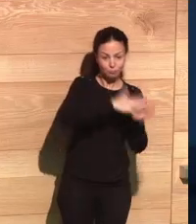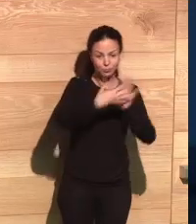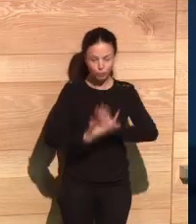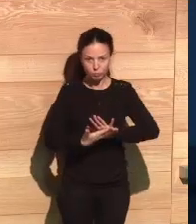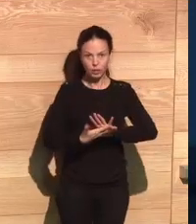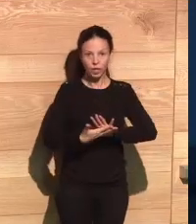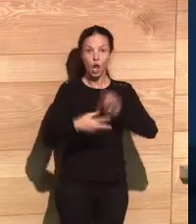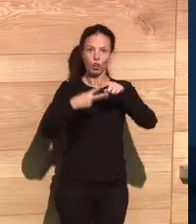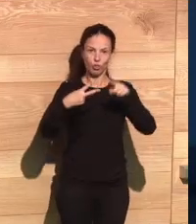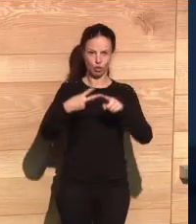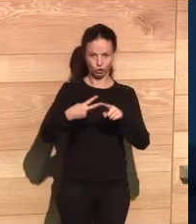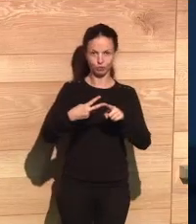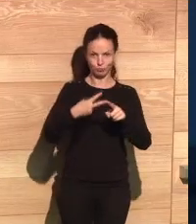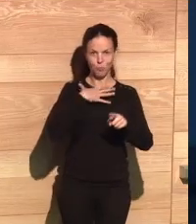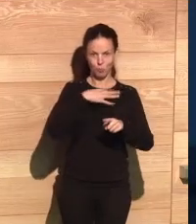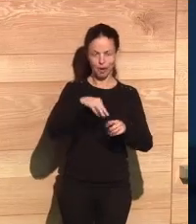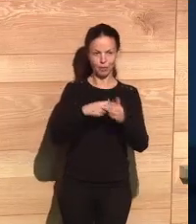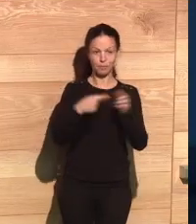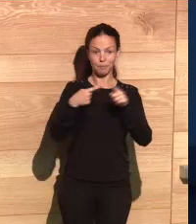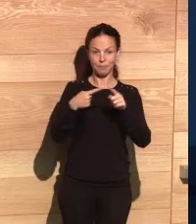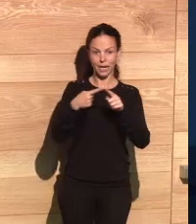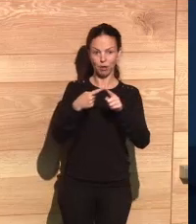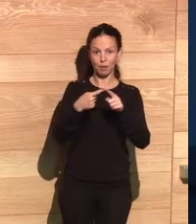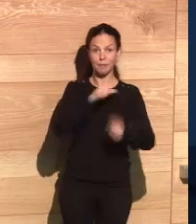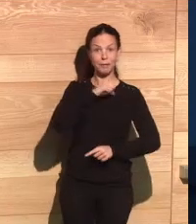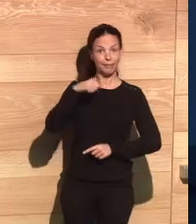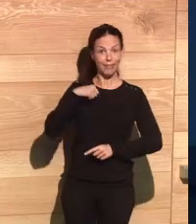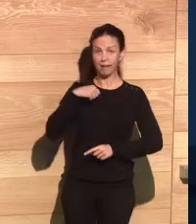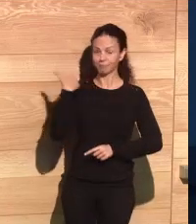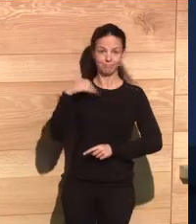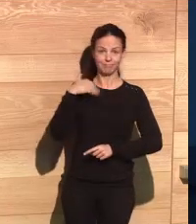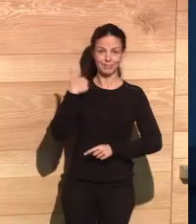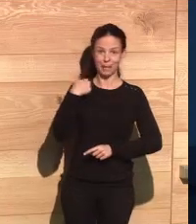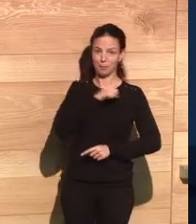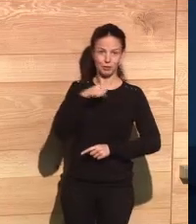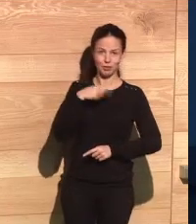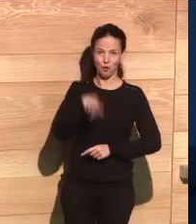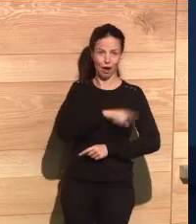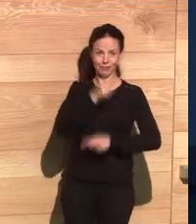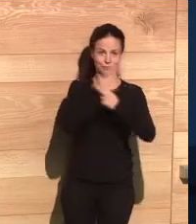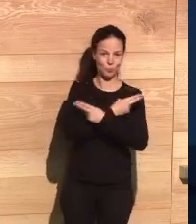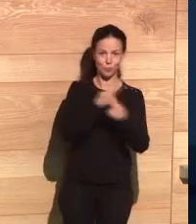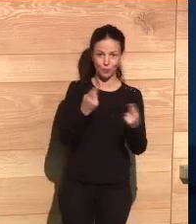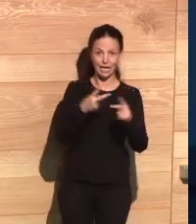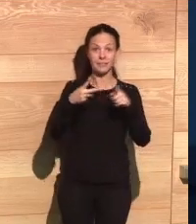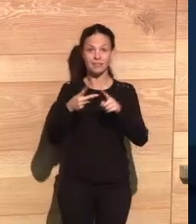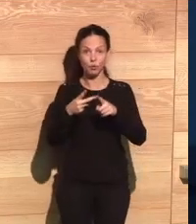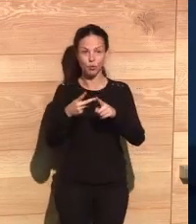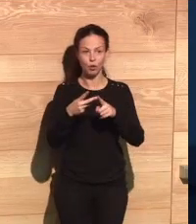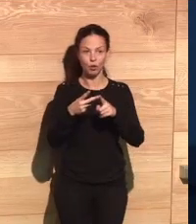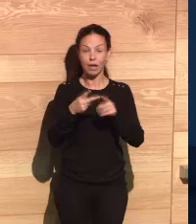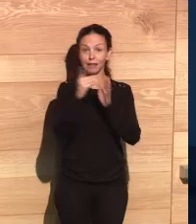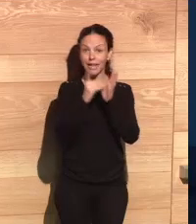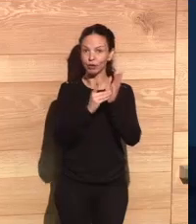digitized in such a way that it can be used as data. First of all, because you can argue that privacy has